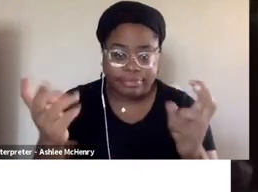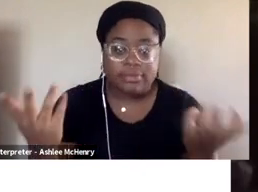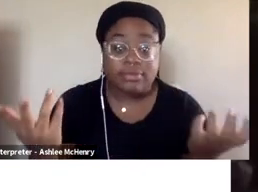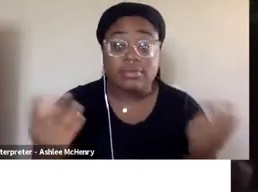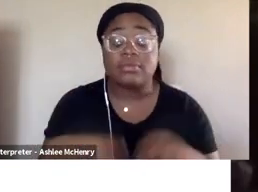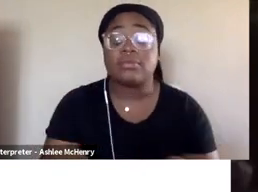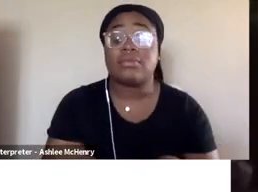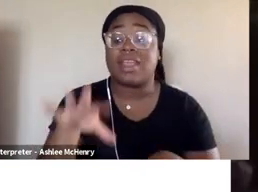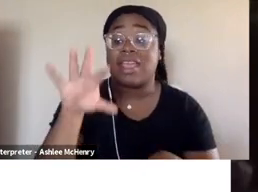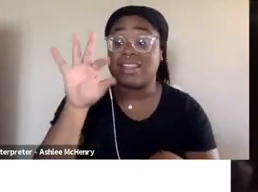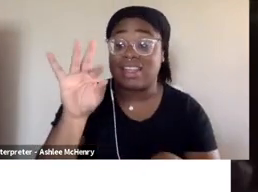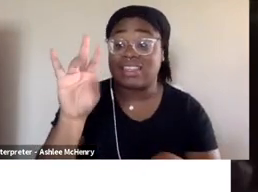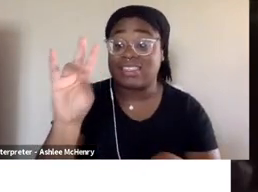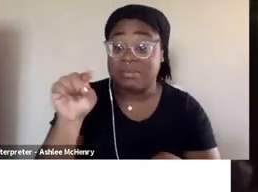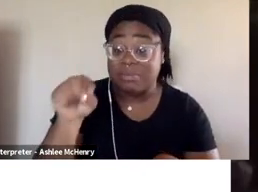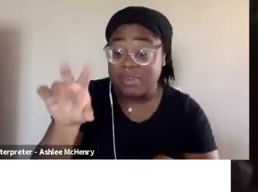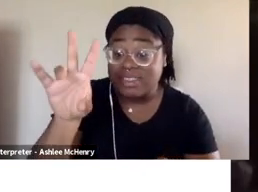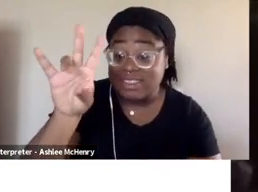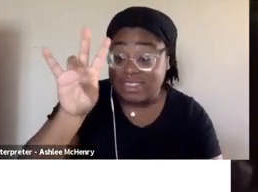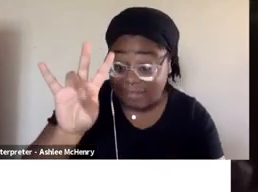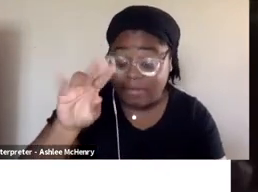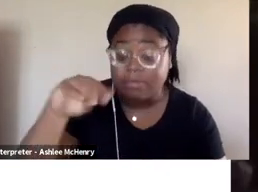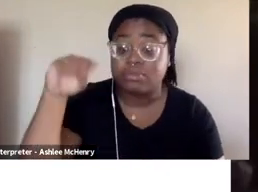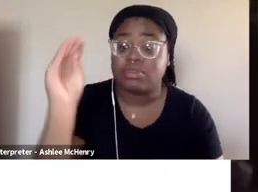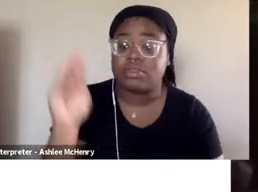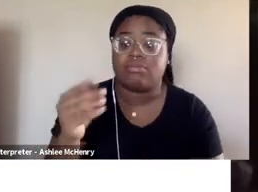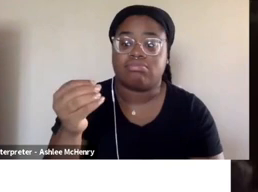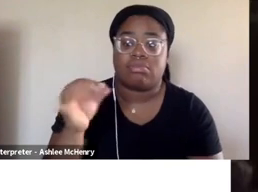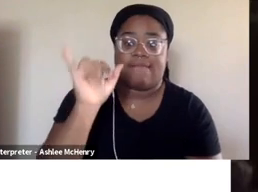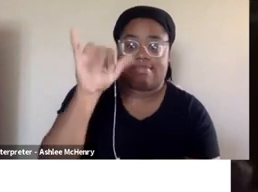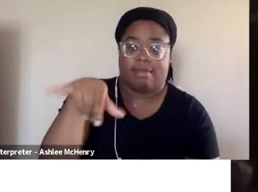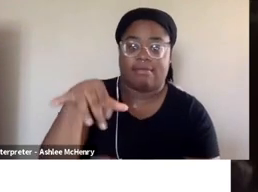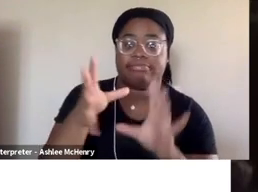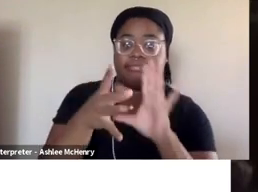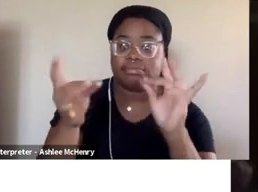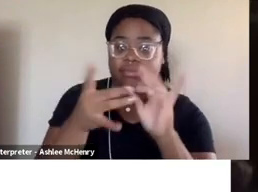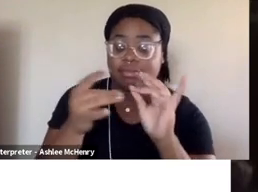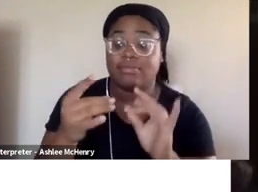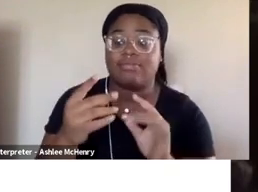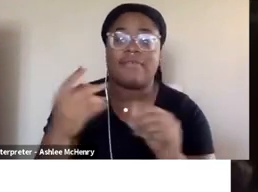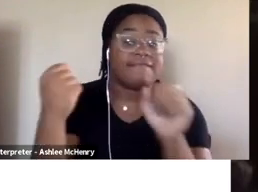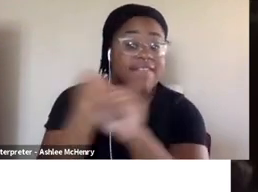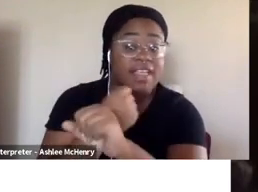97.7% of those segments also included violent language.